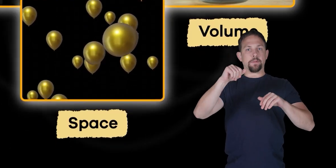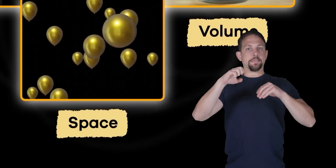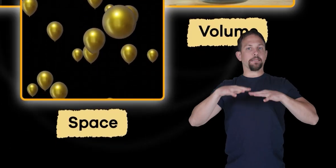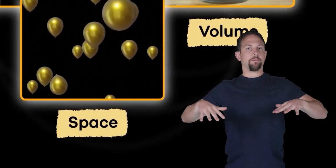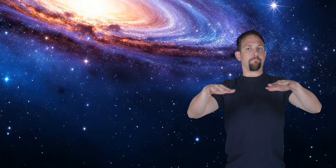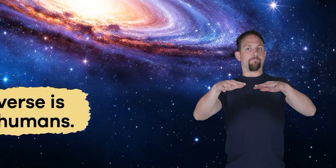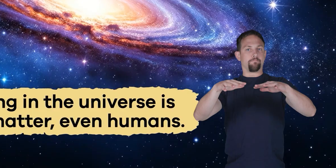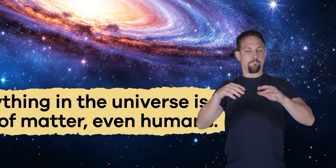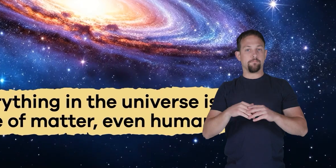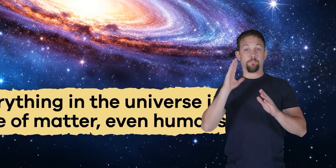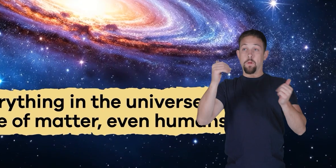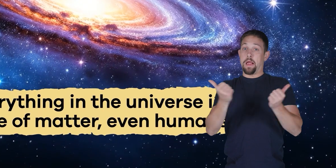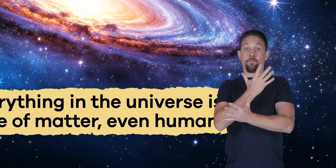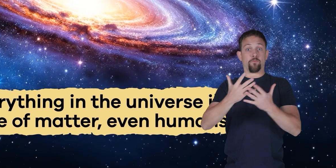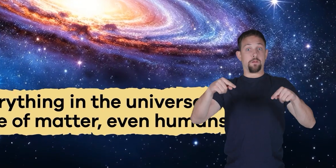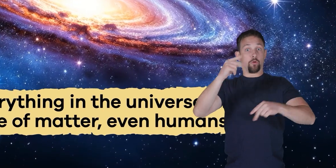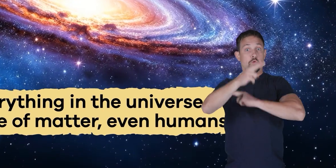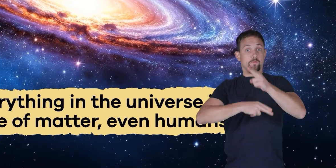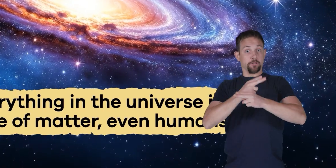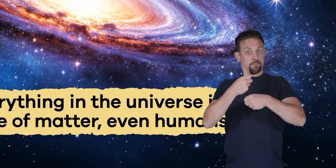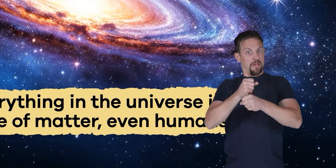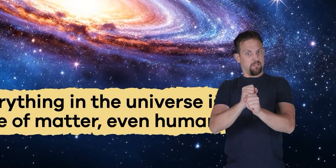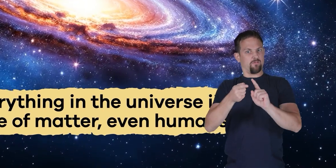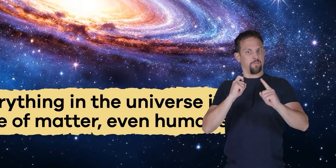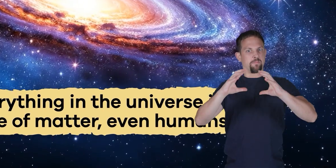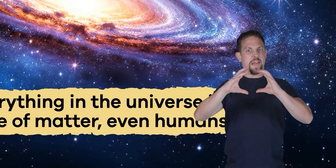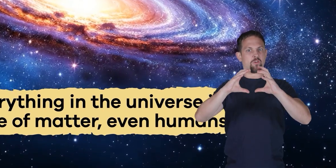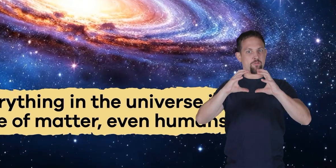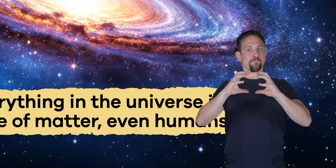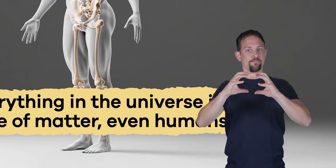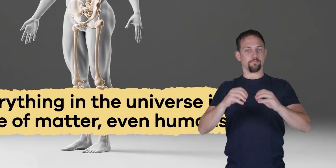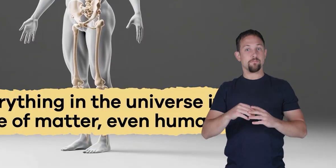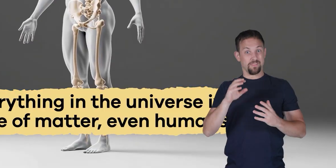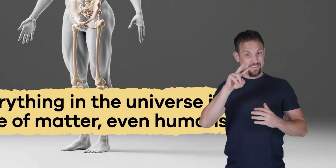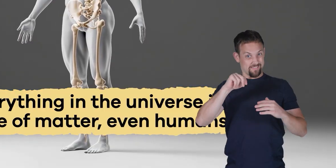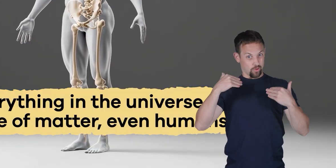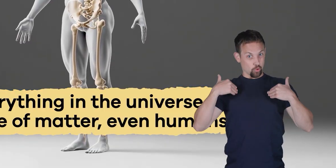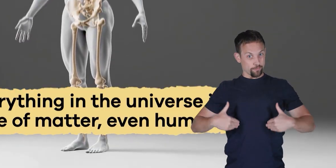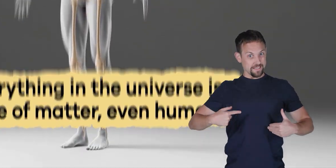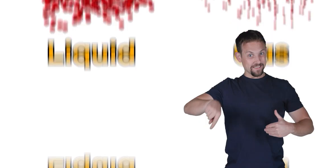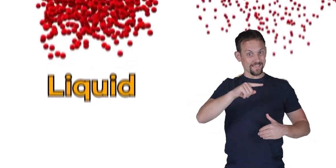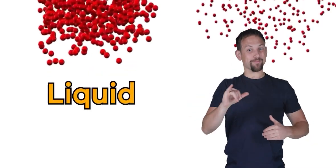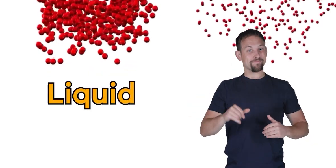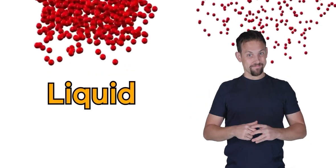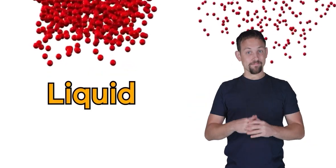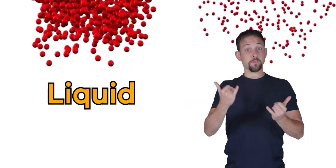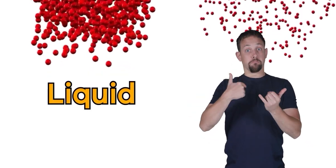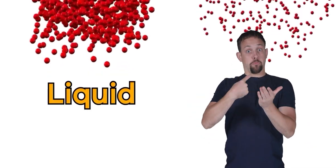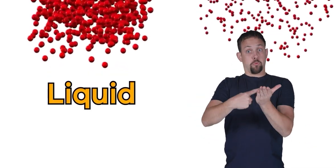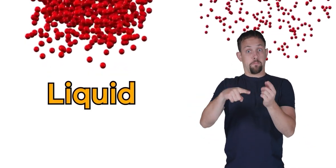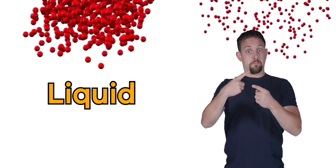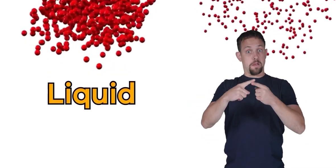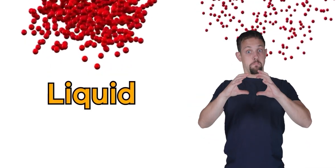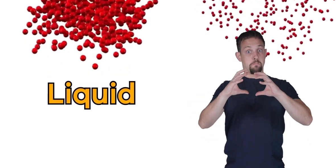space everything in the universe is made of matter even humans when we talk